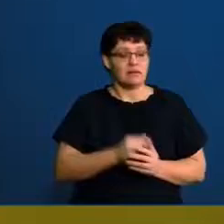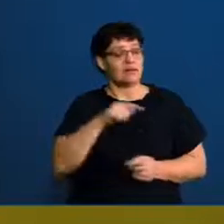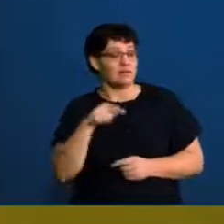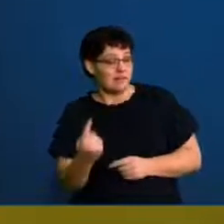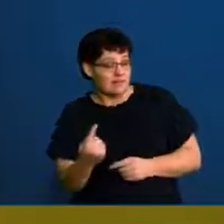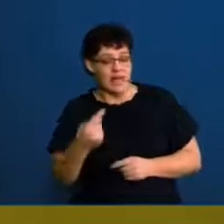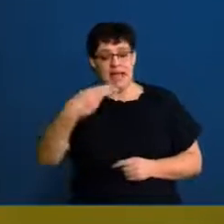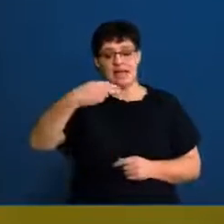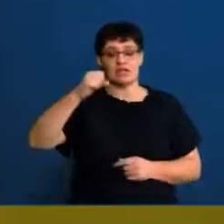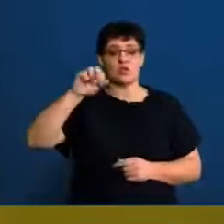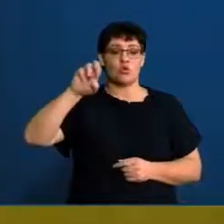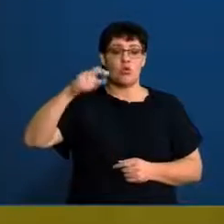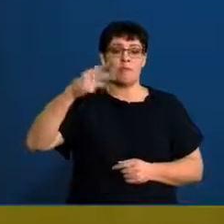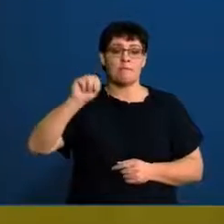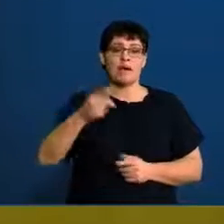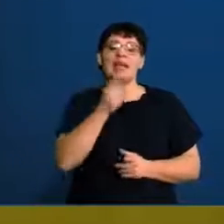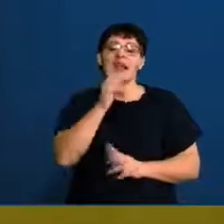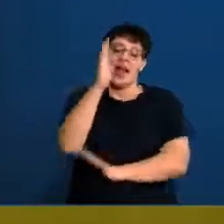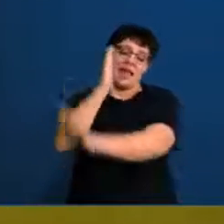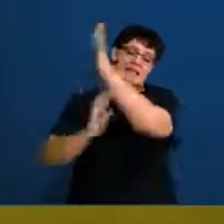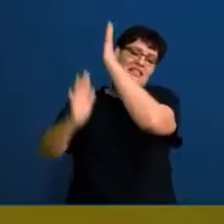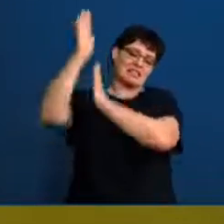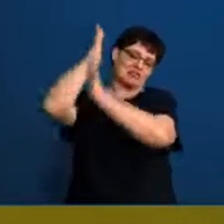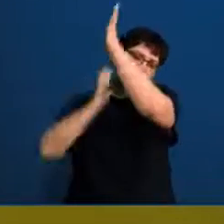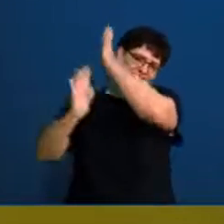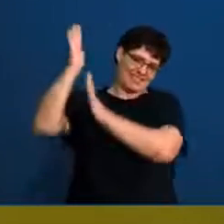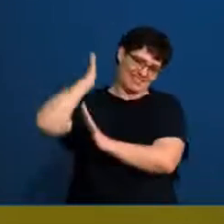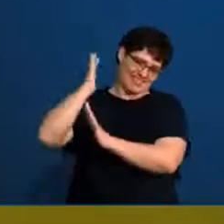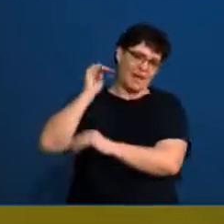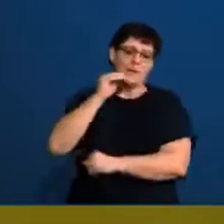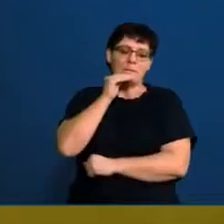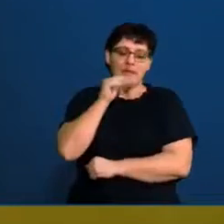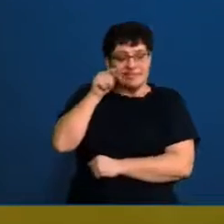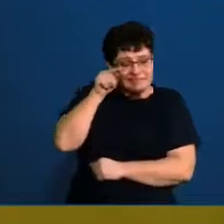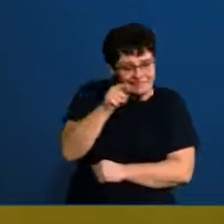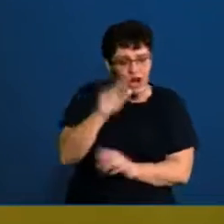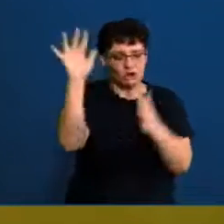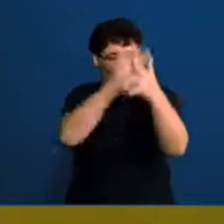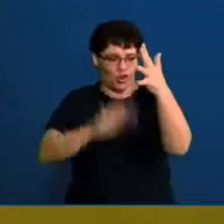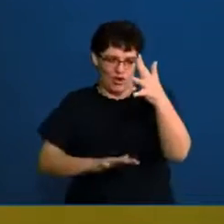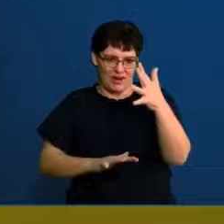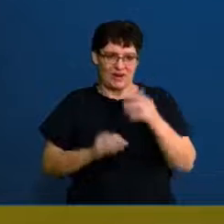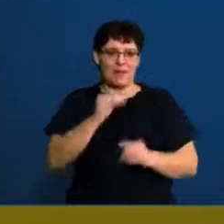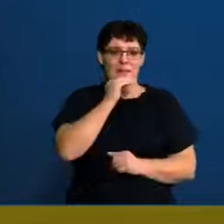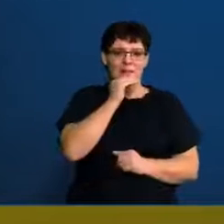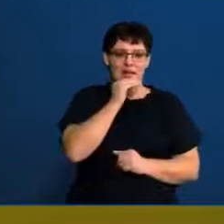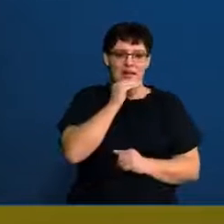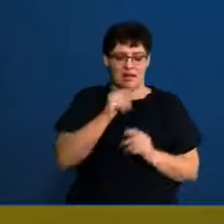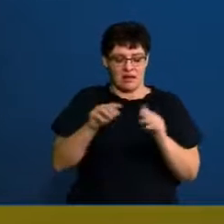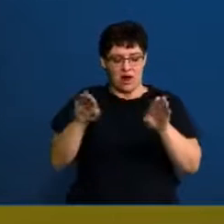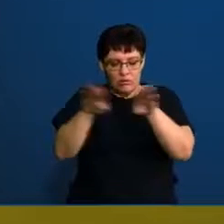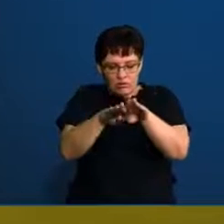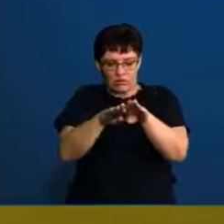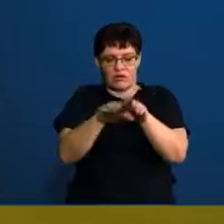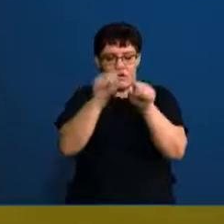histogram tells you a history and a story. So it has the word history, and that will be ones that are